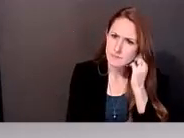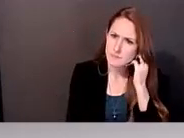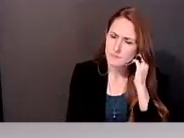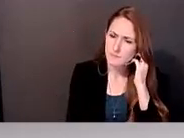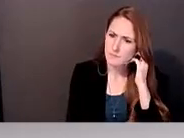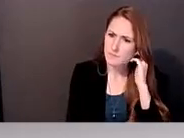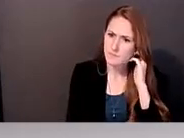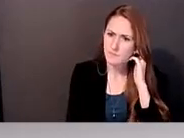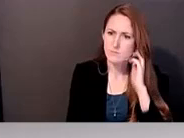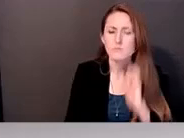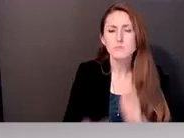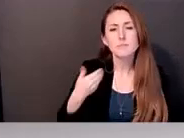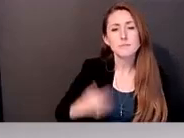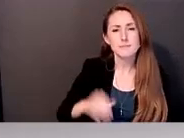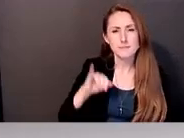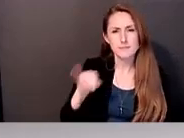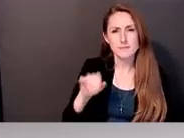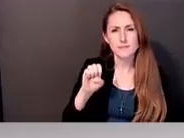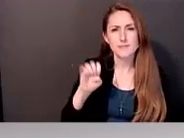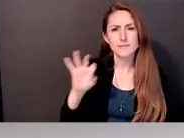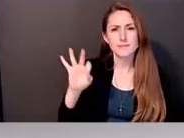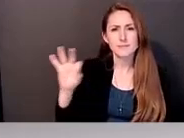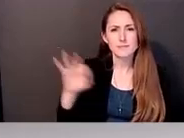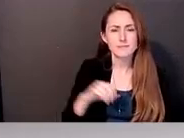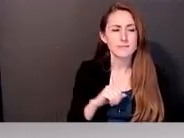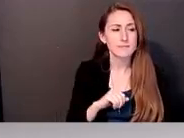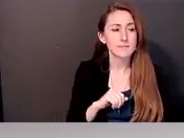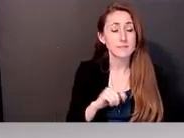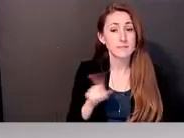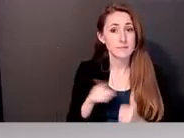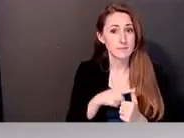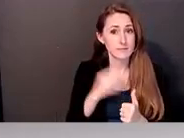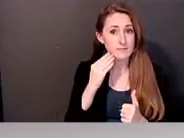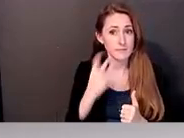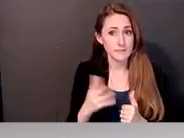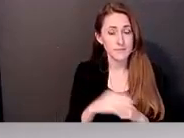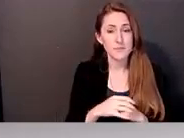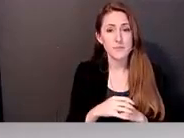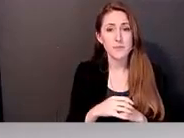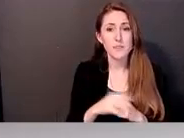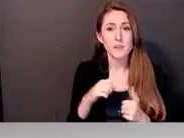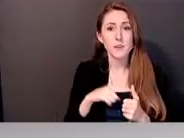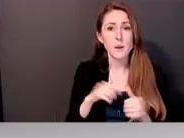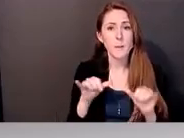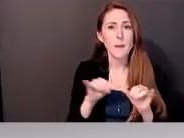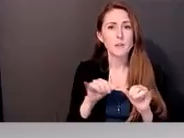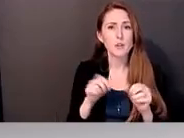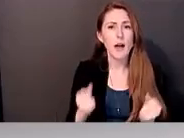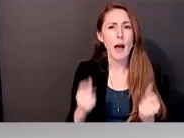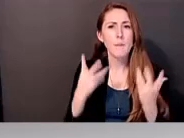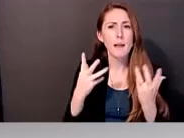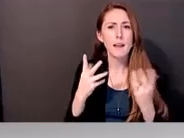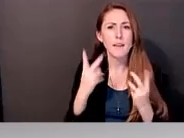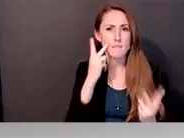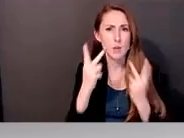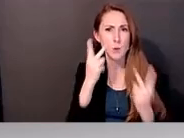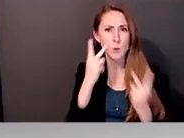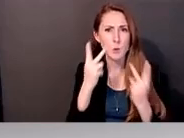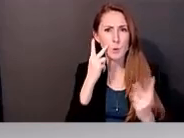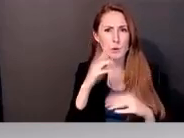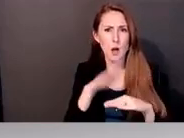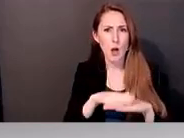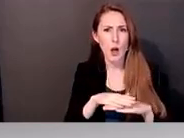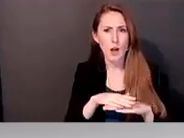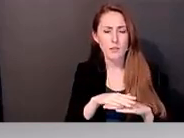This is Jeff. To start, number of views on the video, a number of downloads on the paper.